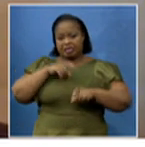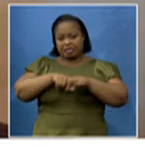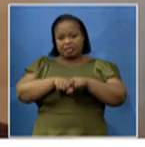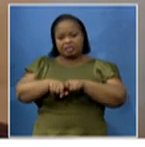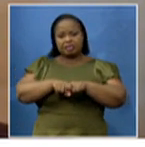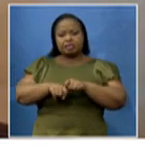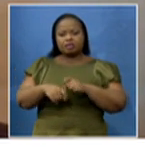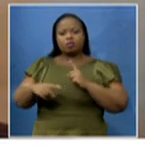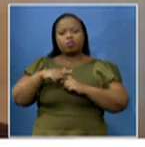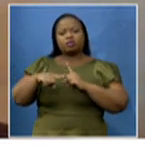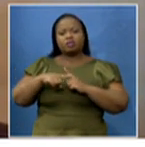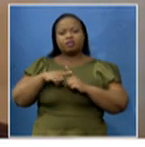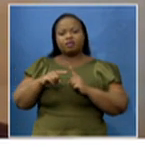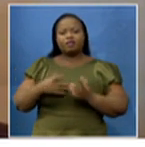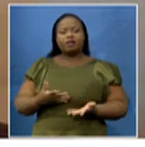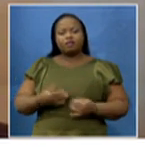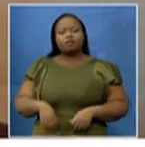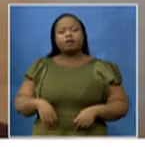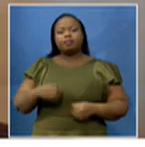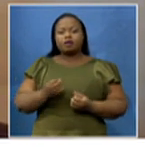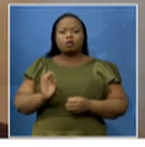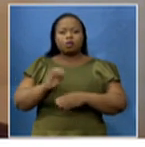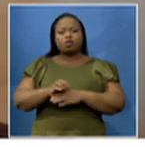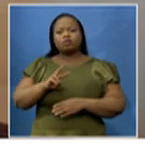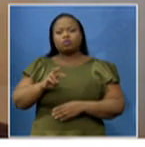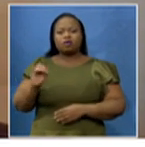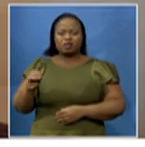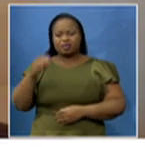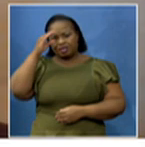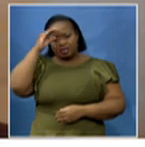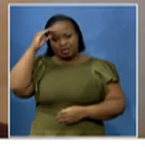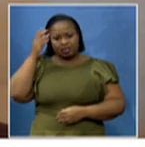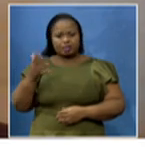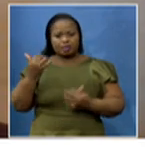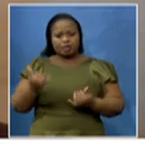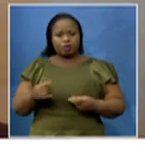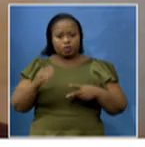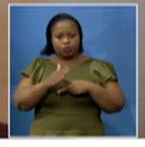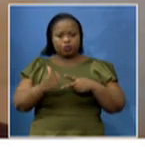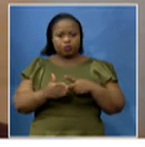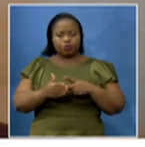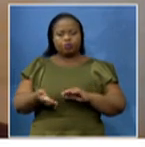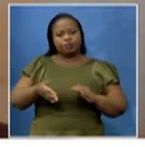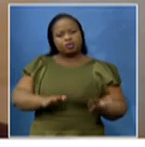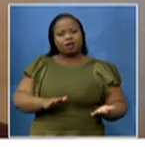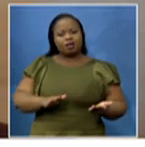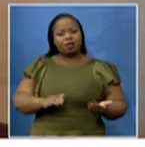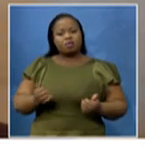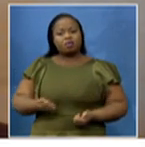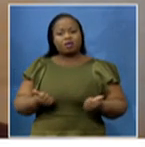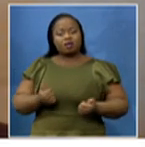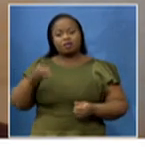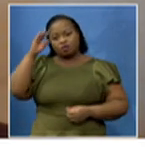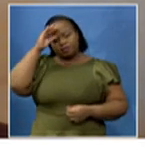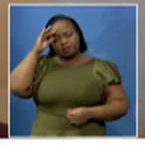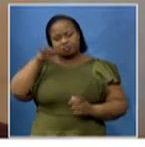-19 and more than 200 of those are nurses and already we have two that have died from COVID-19. their souls